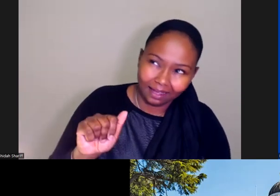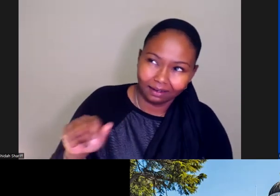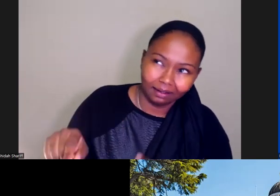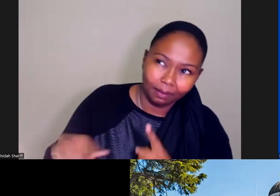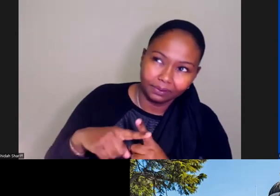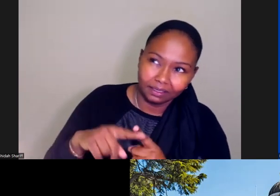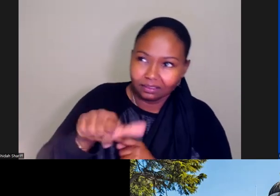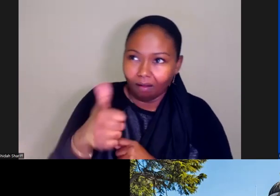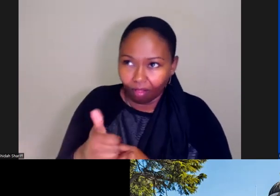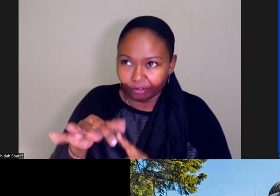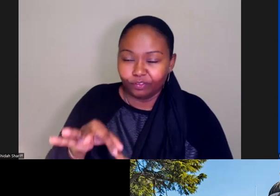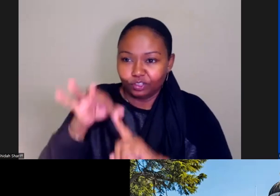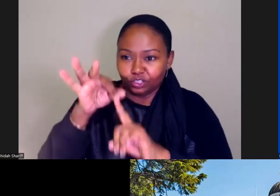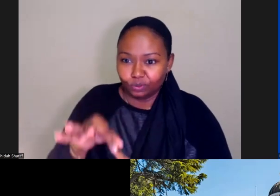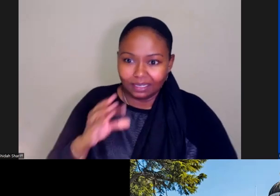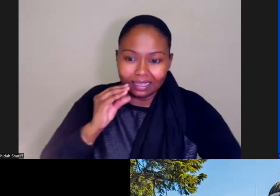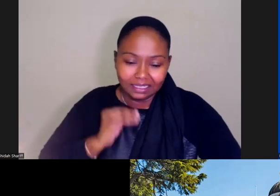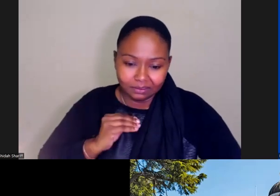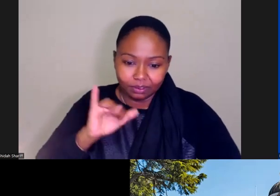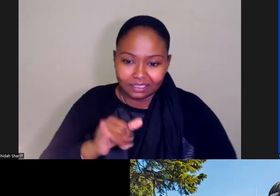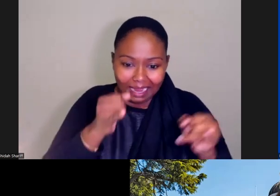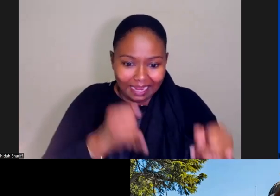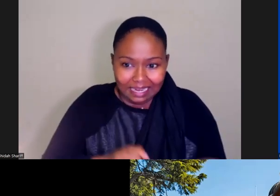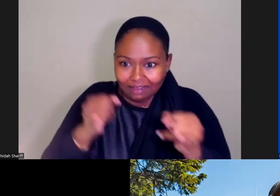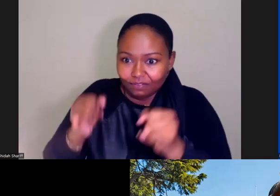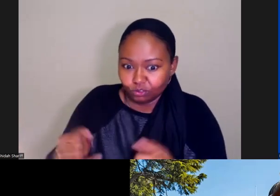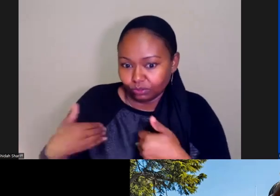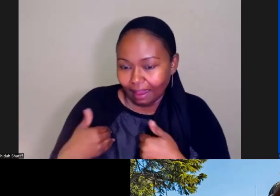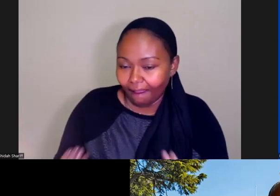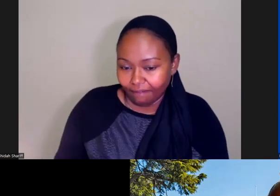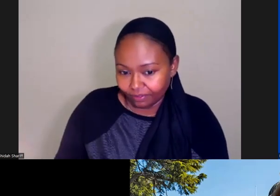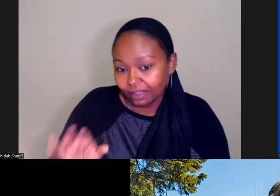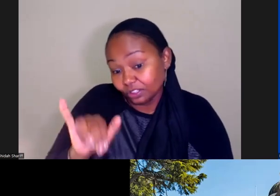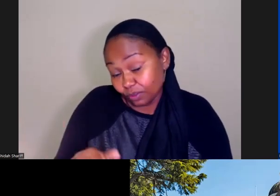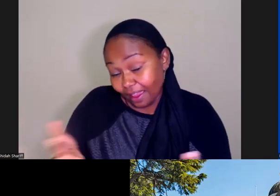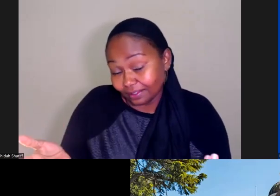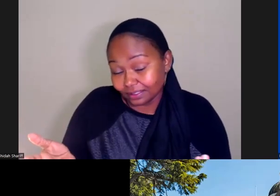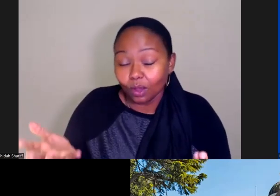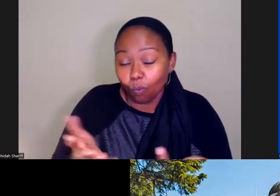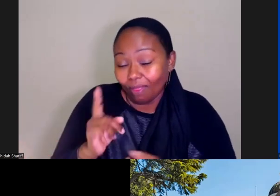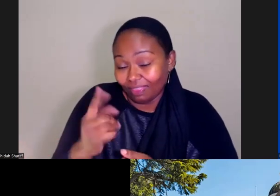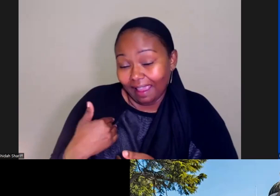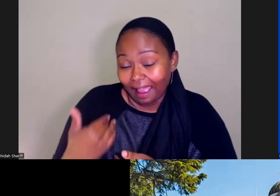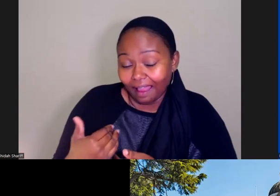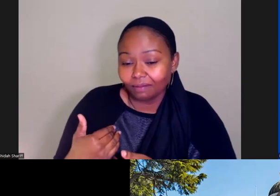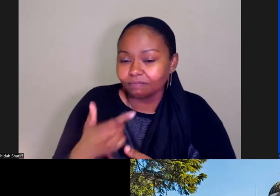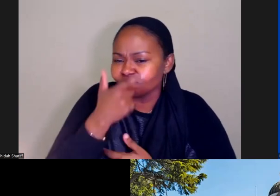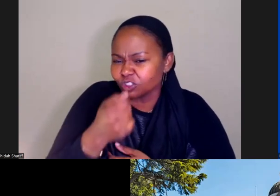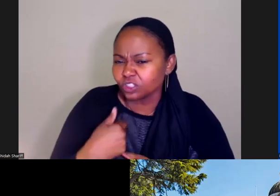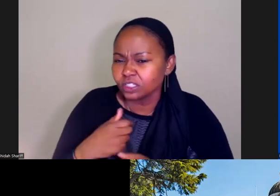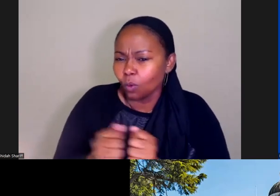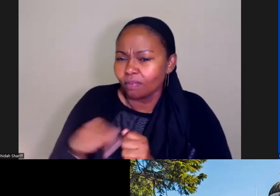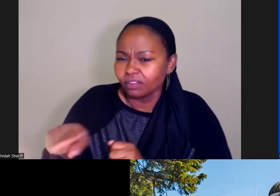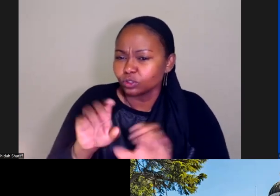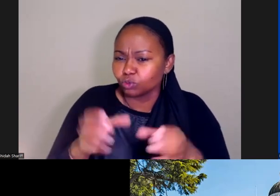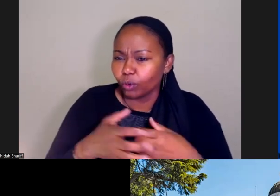the unique experiences that individuals have. And so that's one thing that I'm really looking forward to with this group is